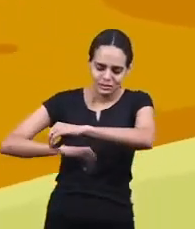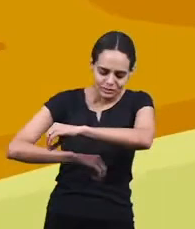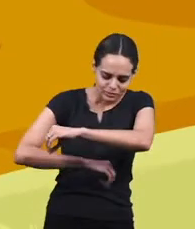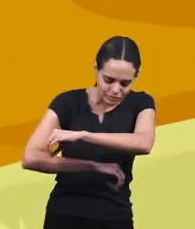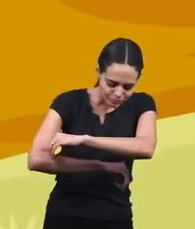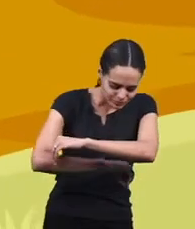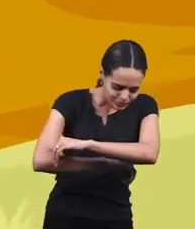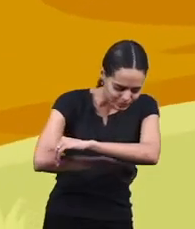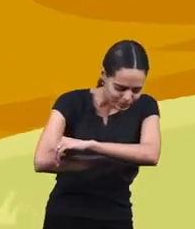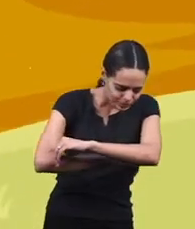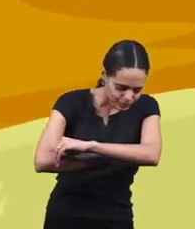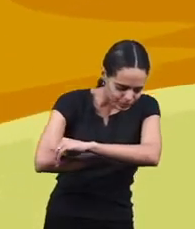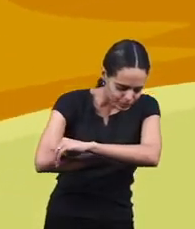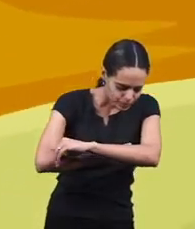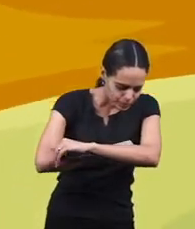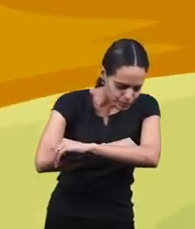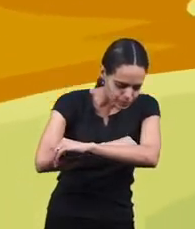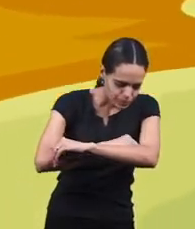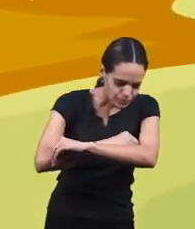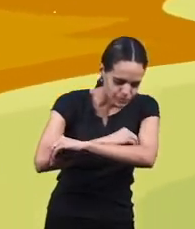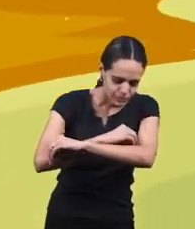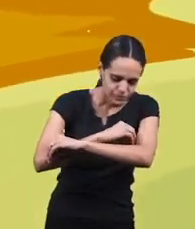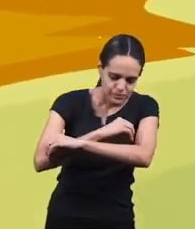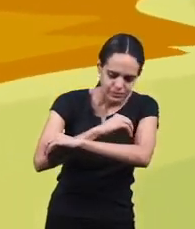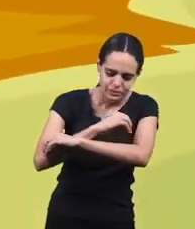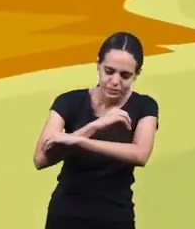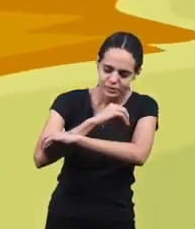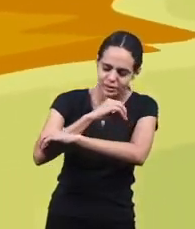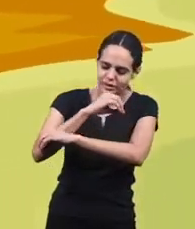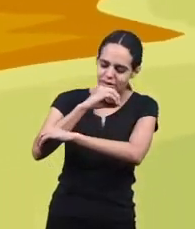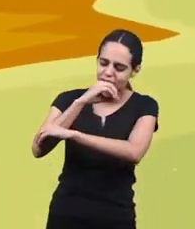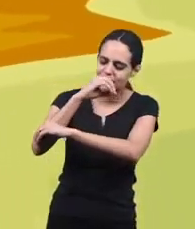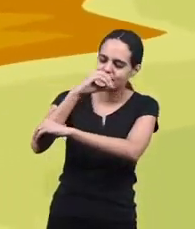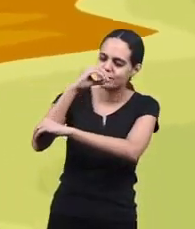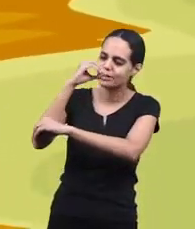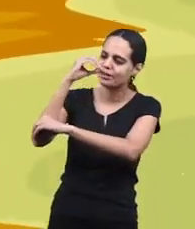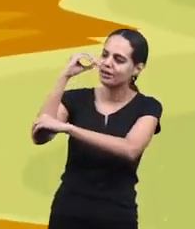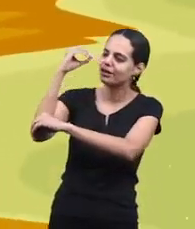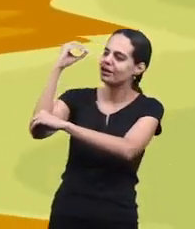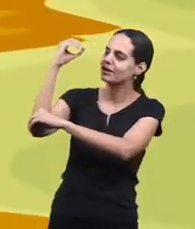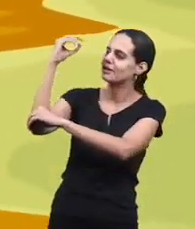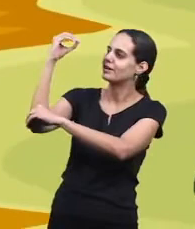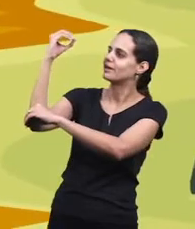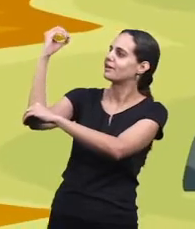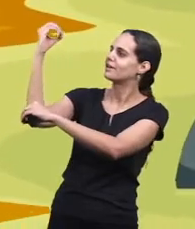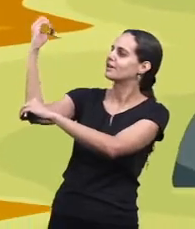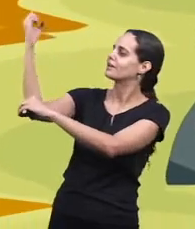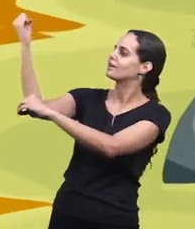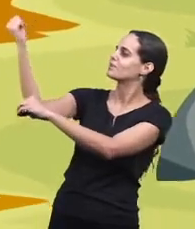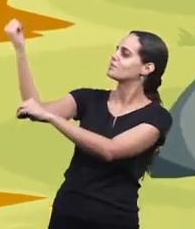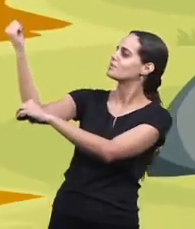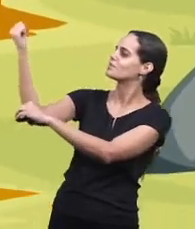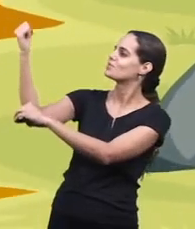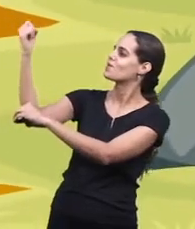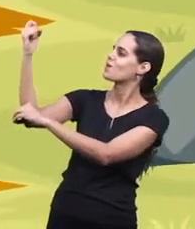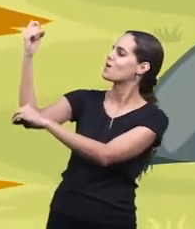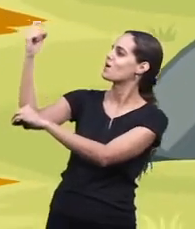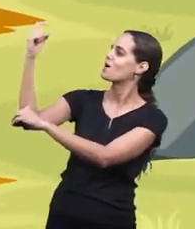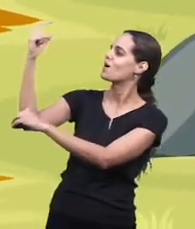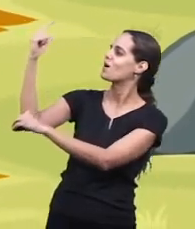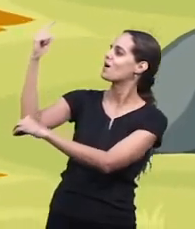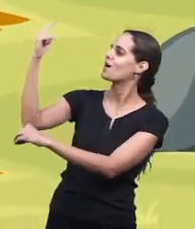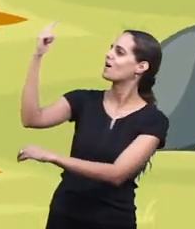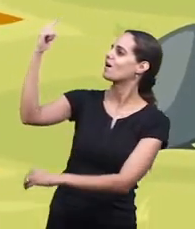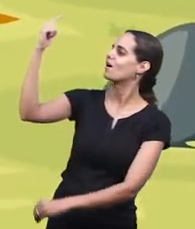new day broke through the darkness shining